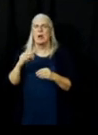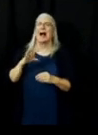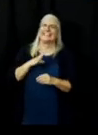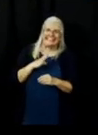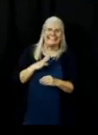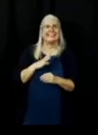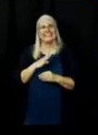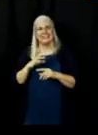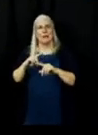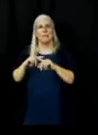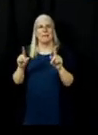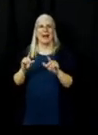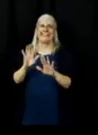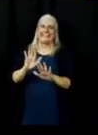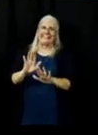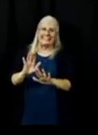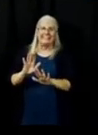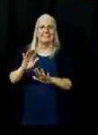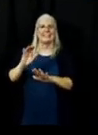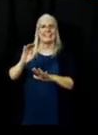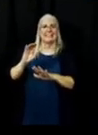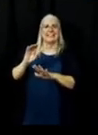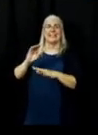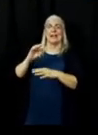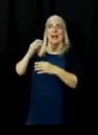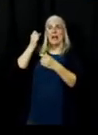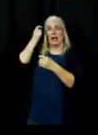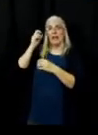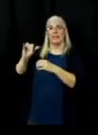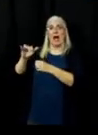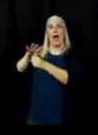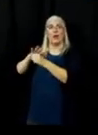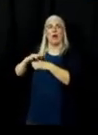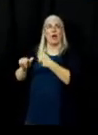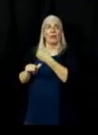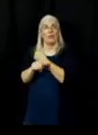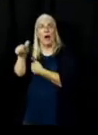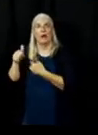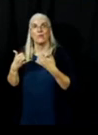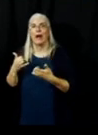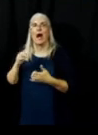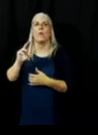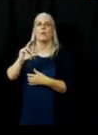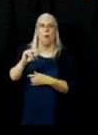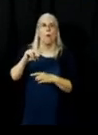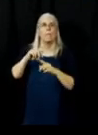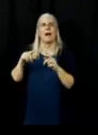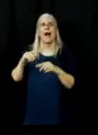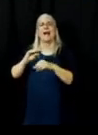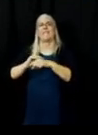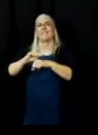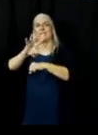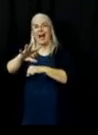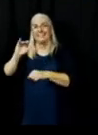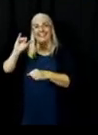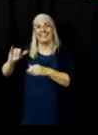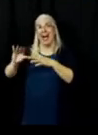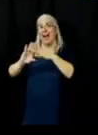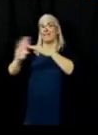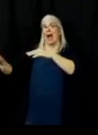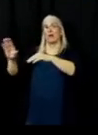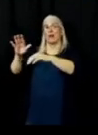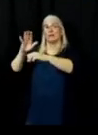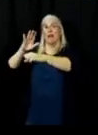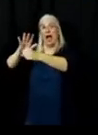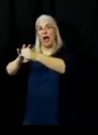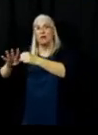earlier were not a threat they were me advising the citizens who have stayed in evacuated areas that you may